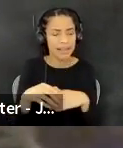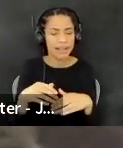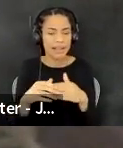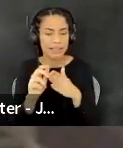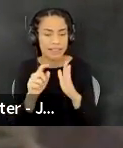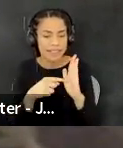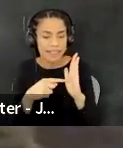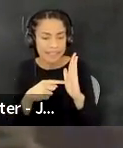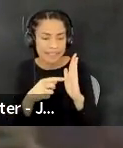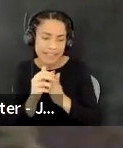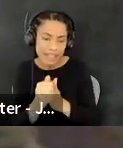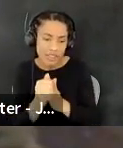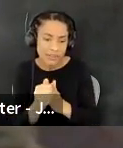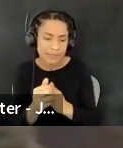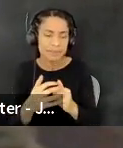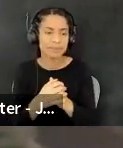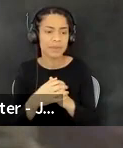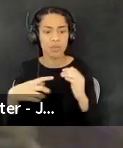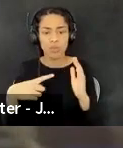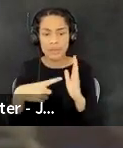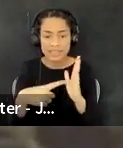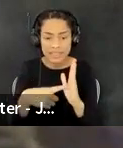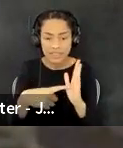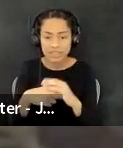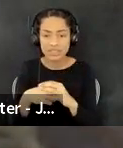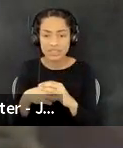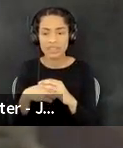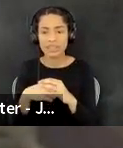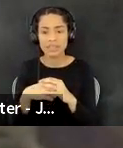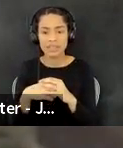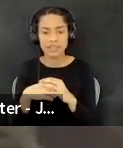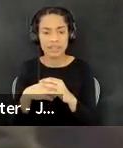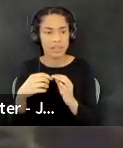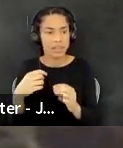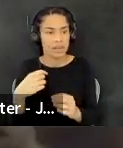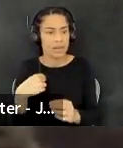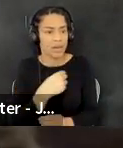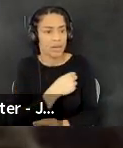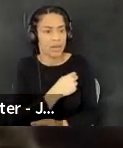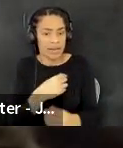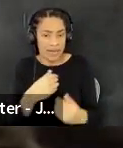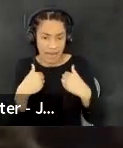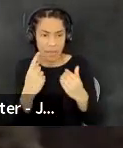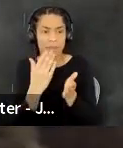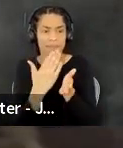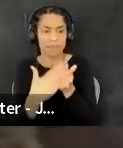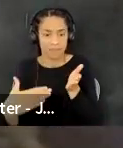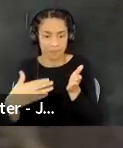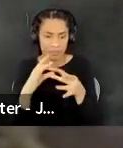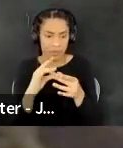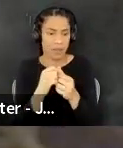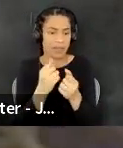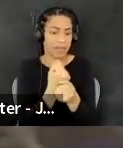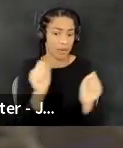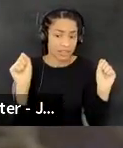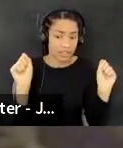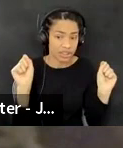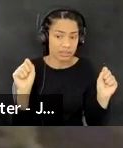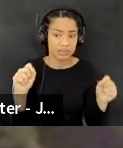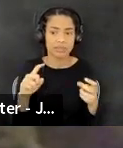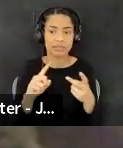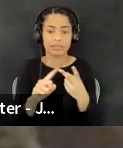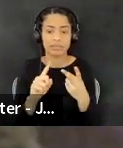and appropriation. Um, we had a section on liberation and sovereignty, um,